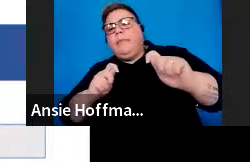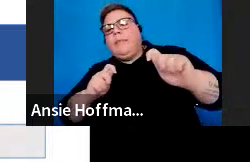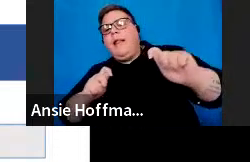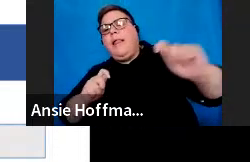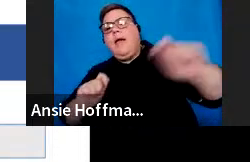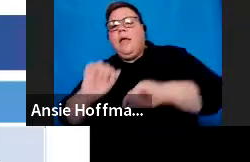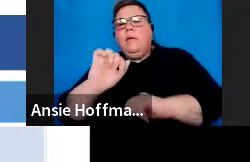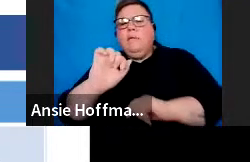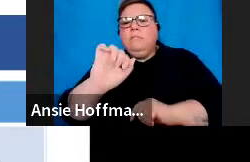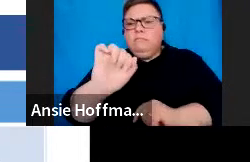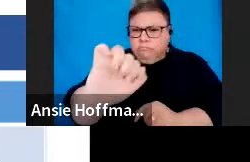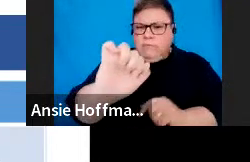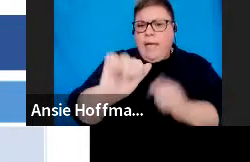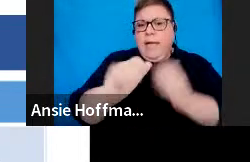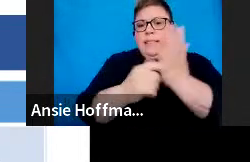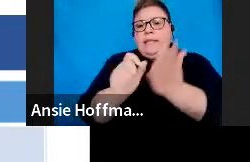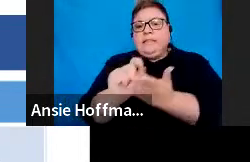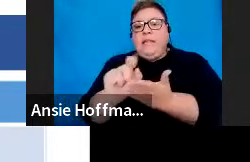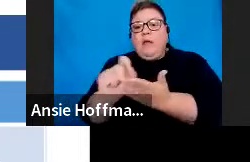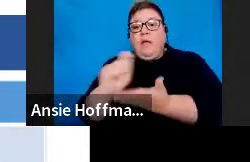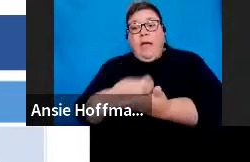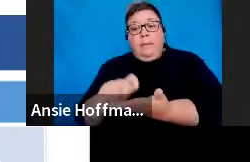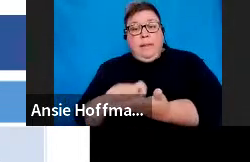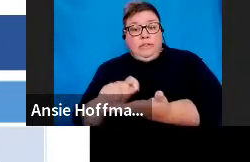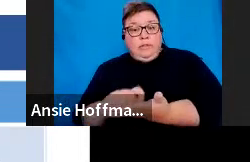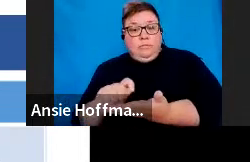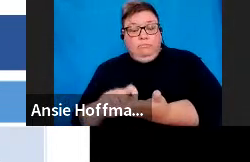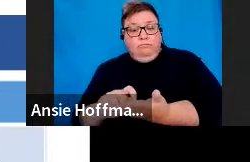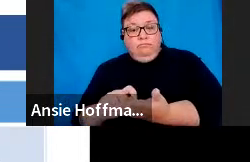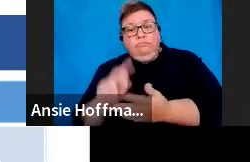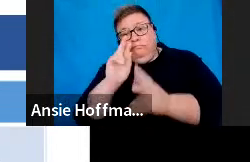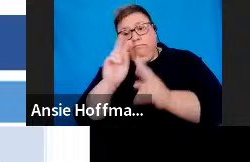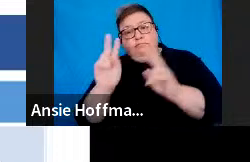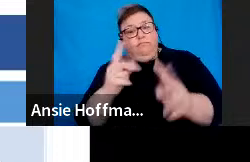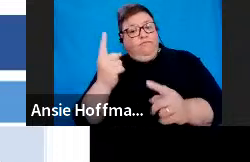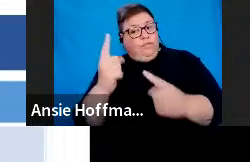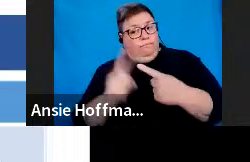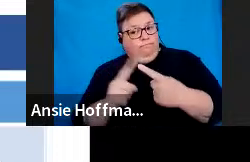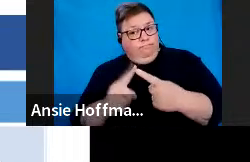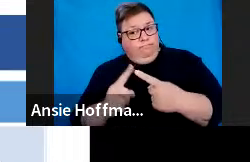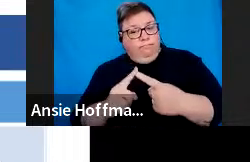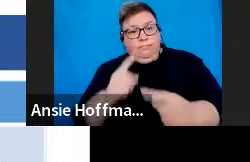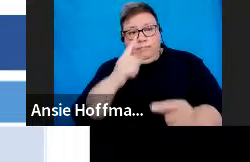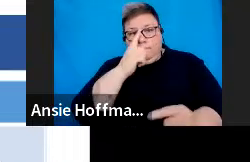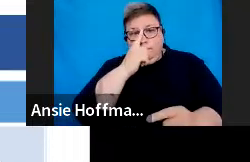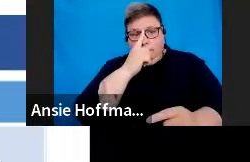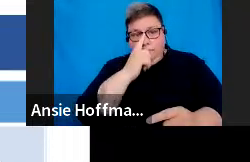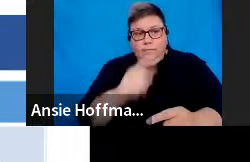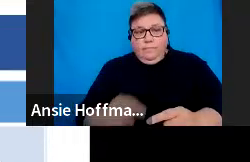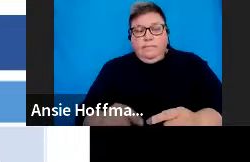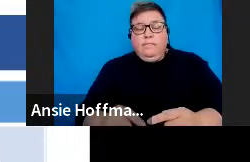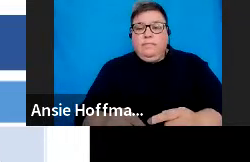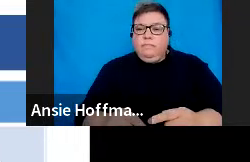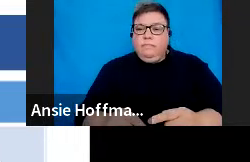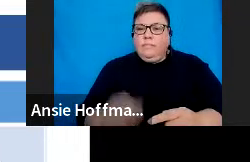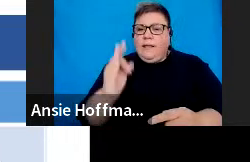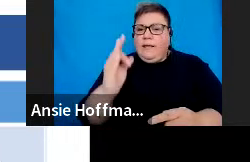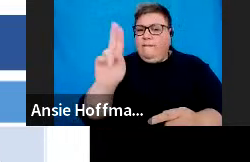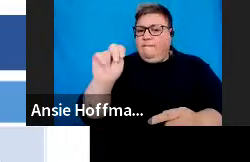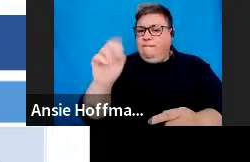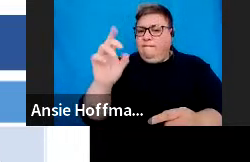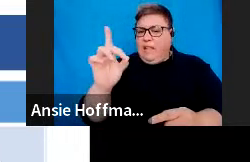application? Okay. So, we're going to look at the acronyms first. So, the fund administrator, what is the fund administrator?